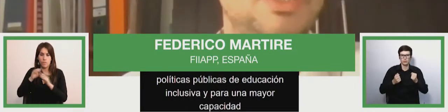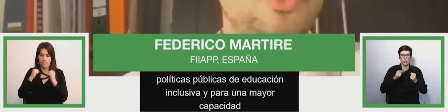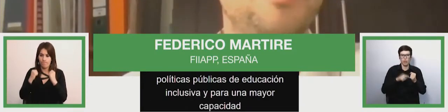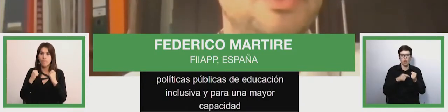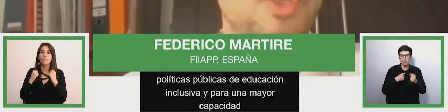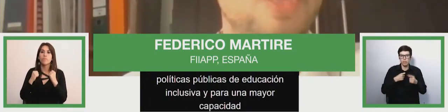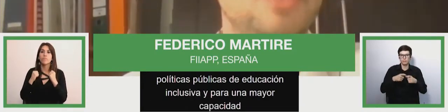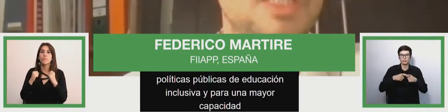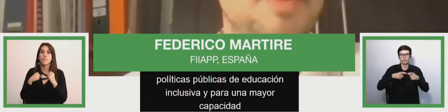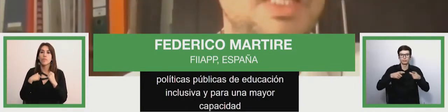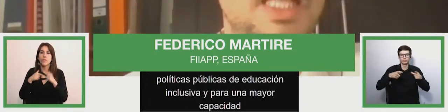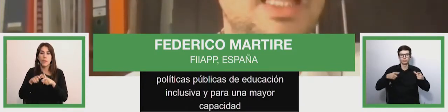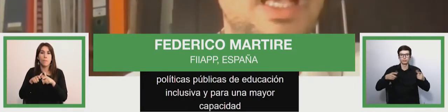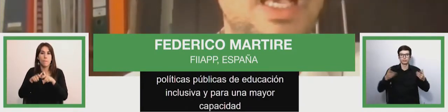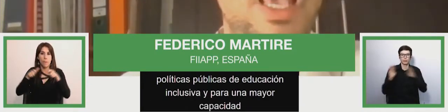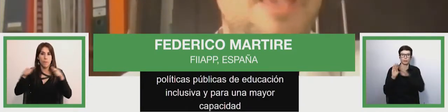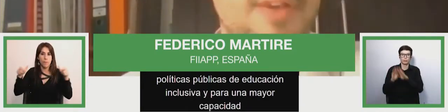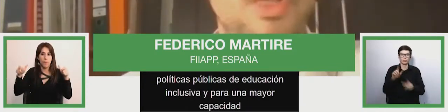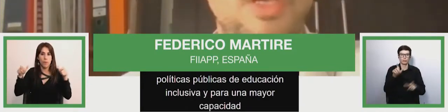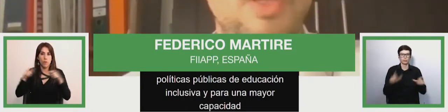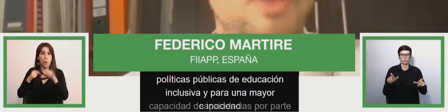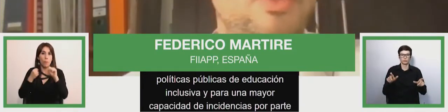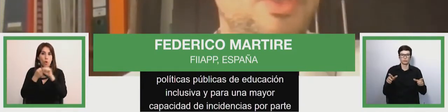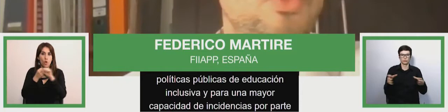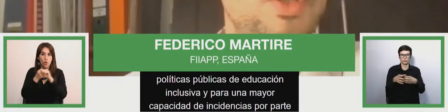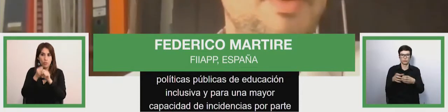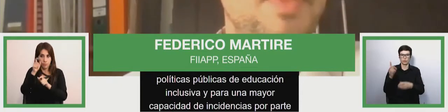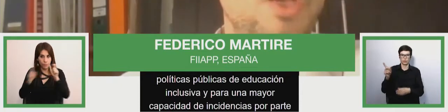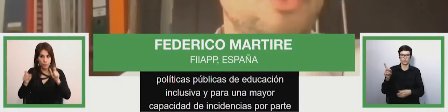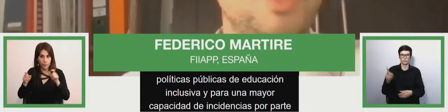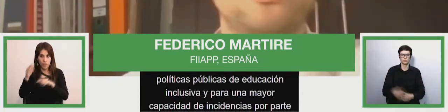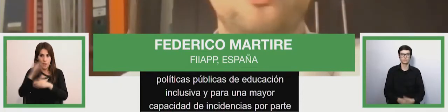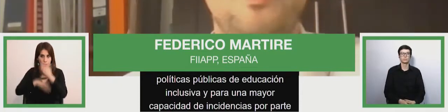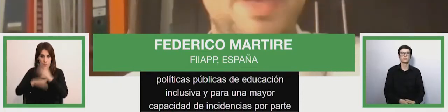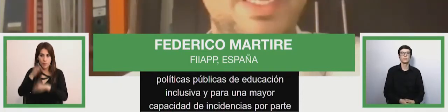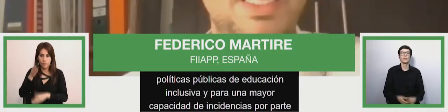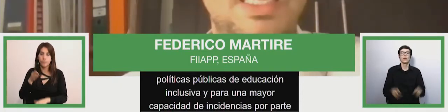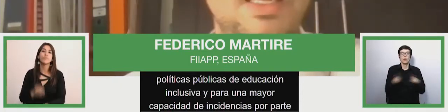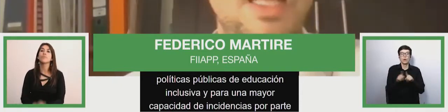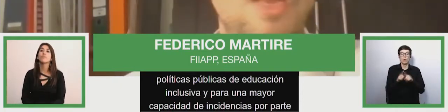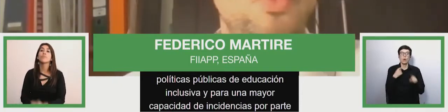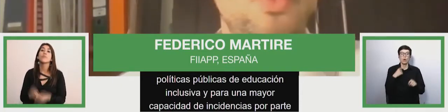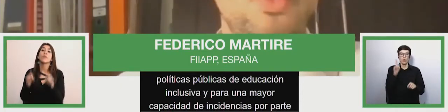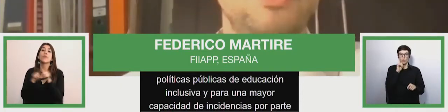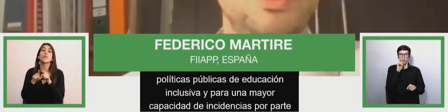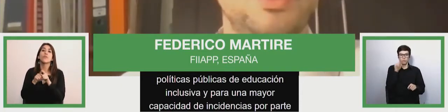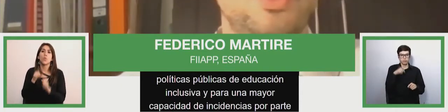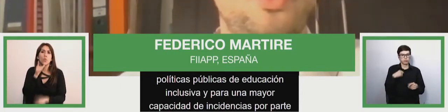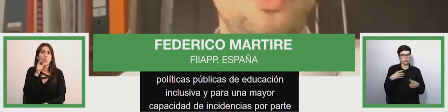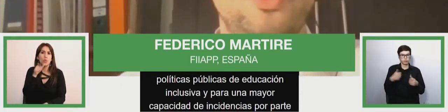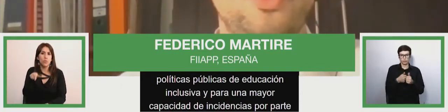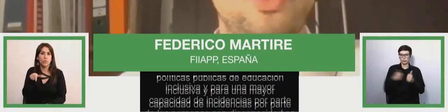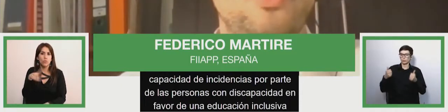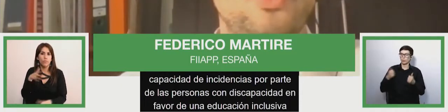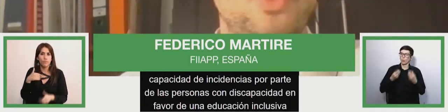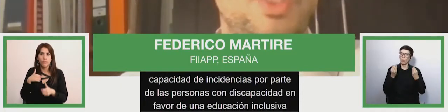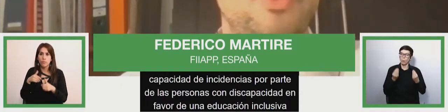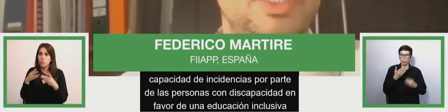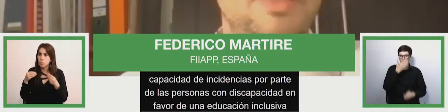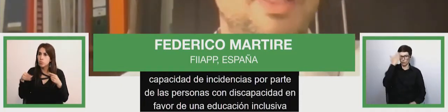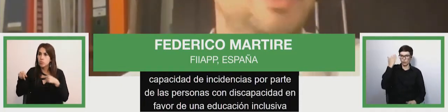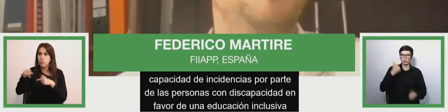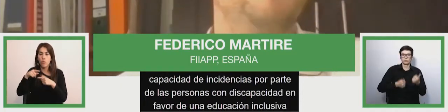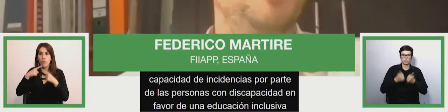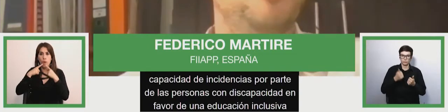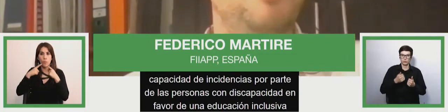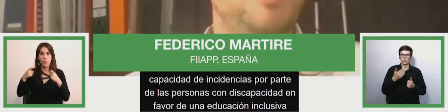with disabilities for educational inclusive, we have a panel, which first level panel,